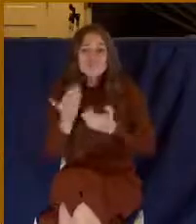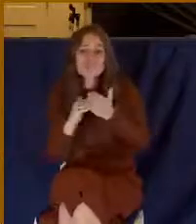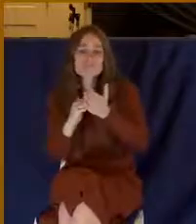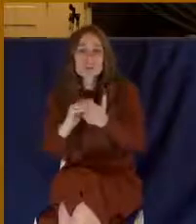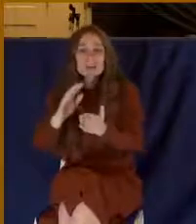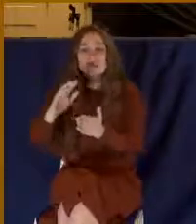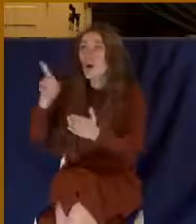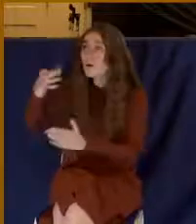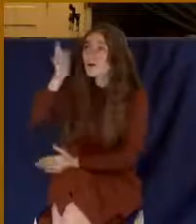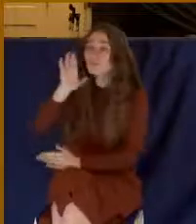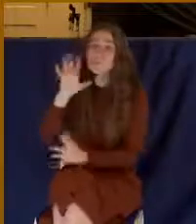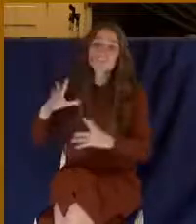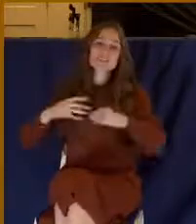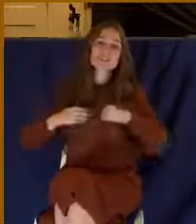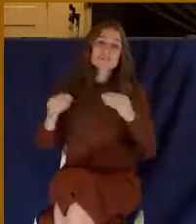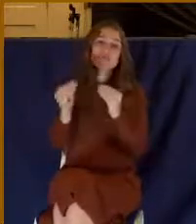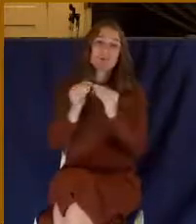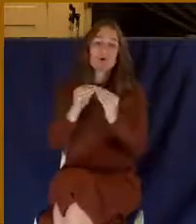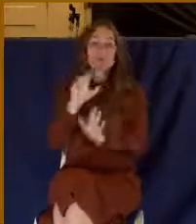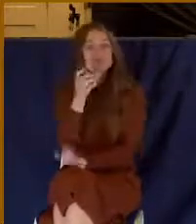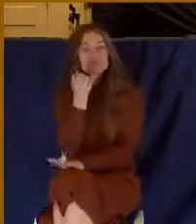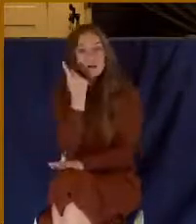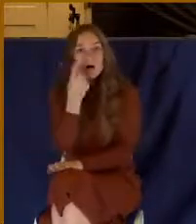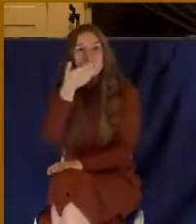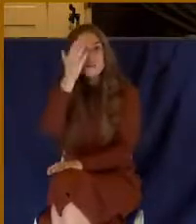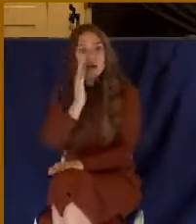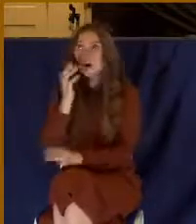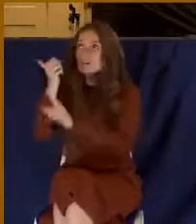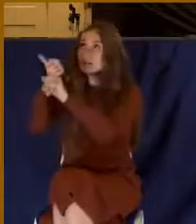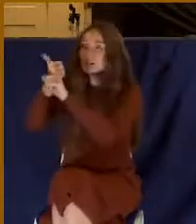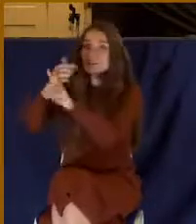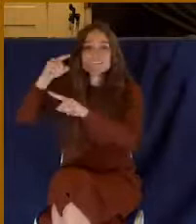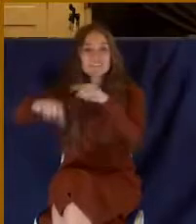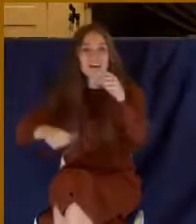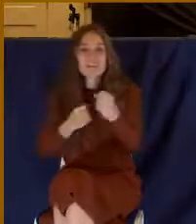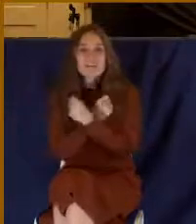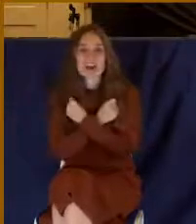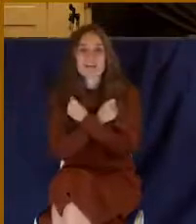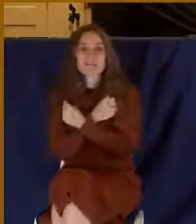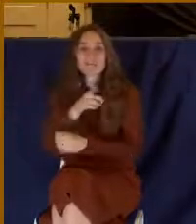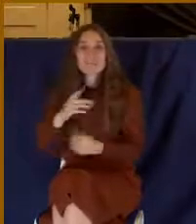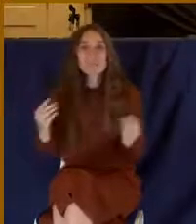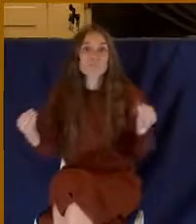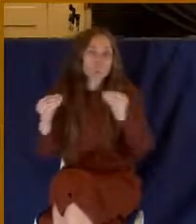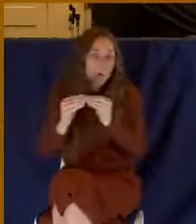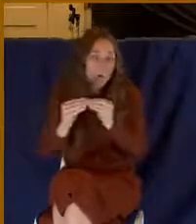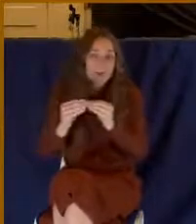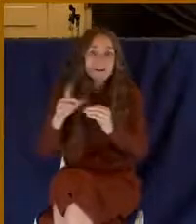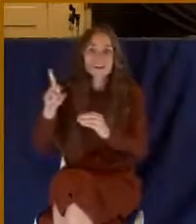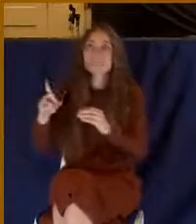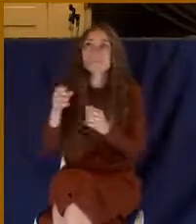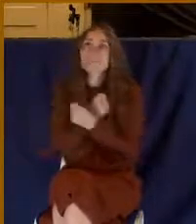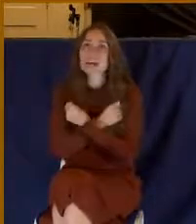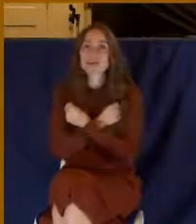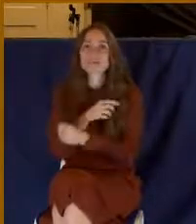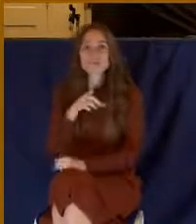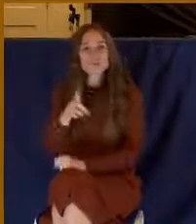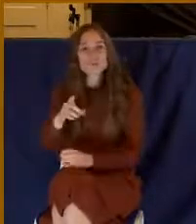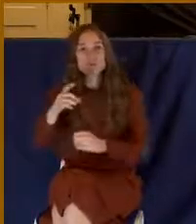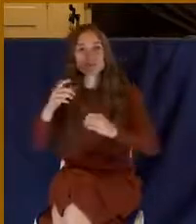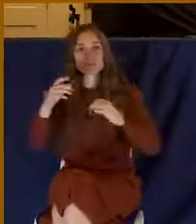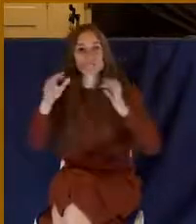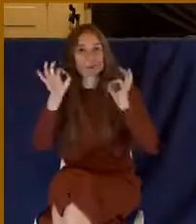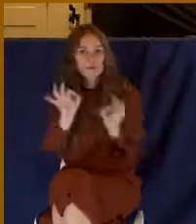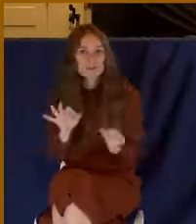to God. Listen, beloved, God will not love you more. He cannot love you less. He loves you perfectly. And when you come to